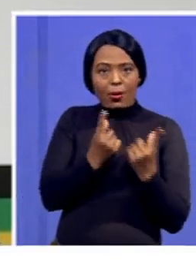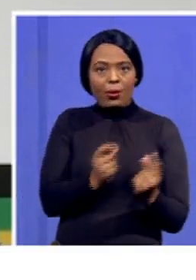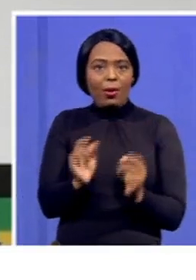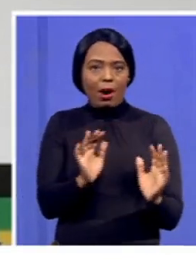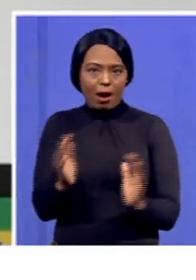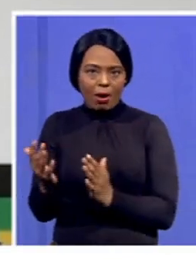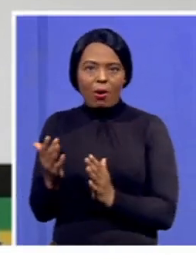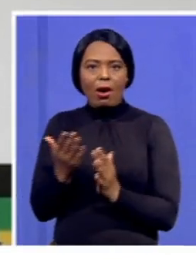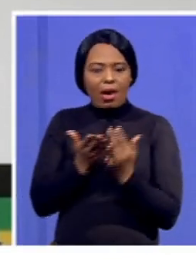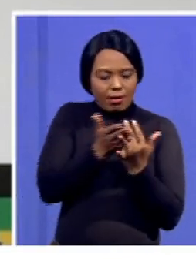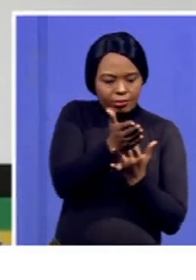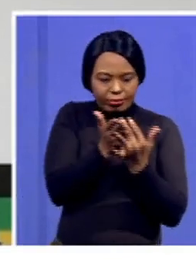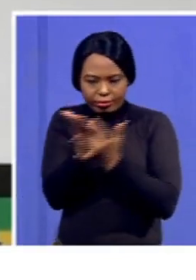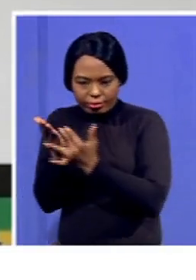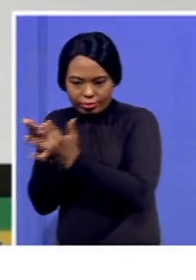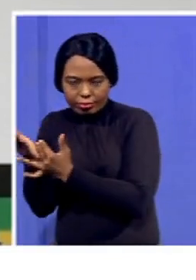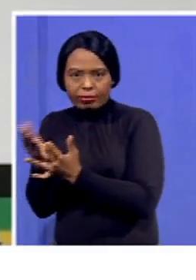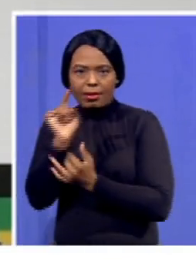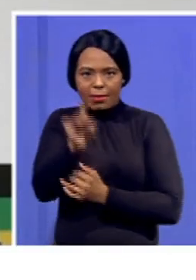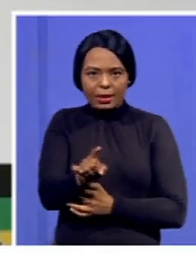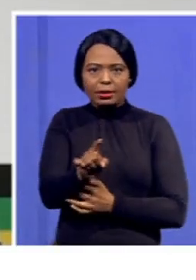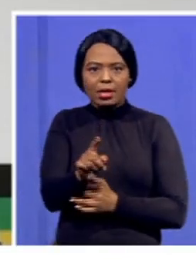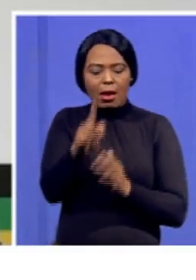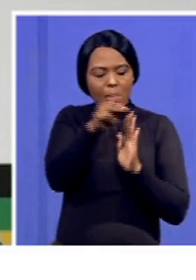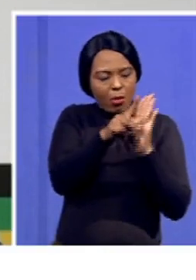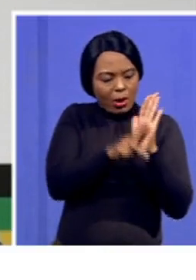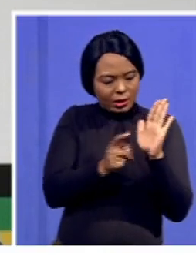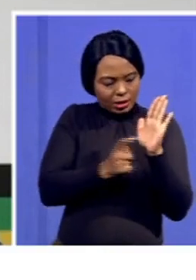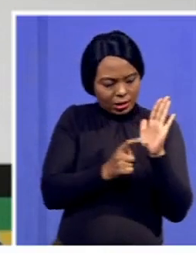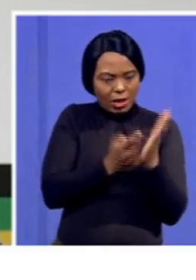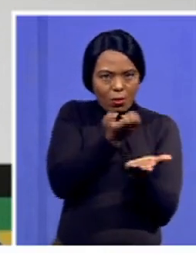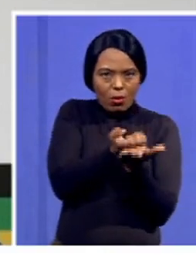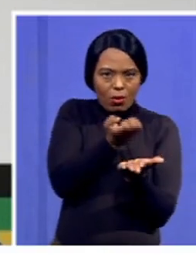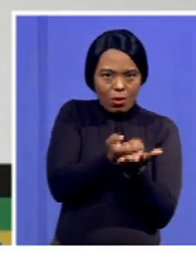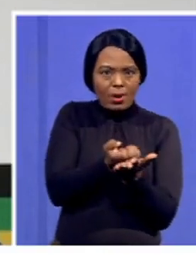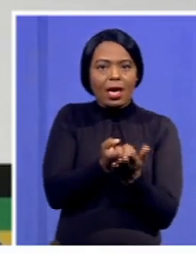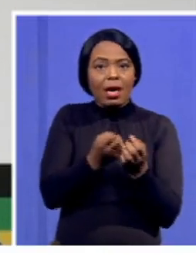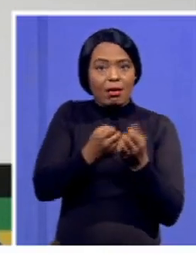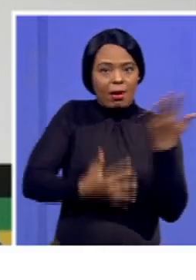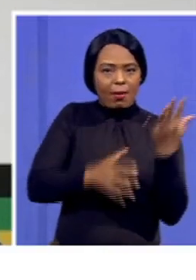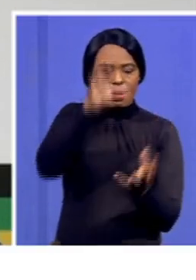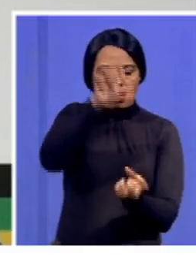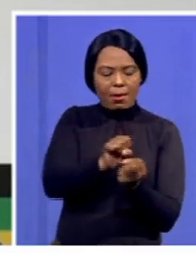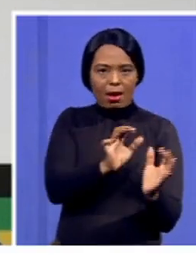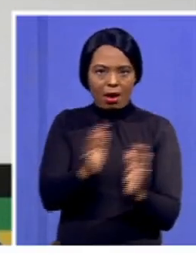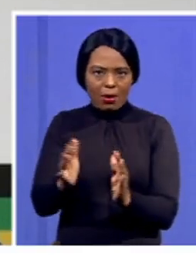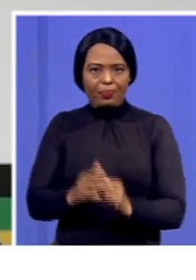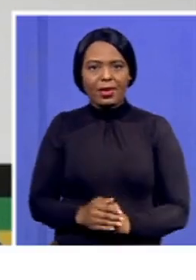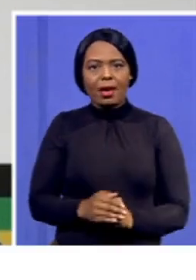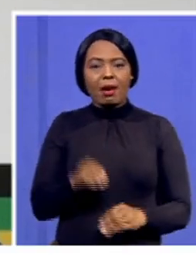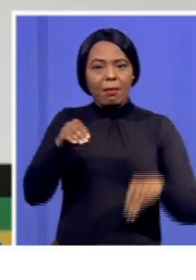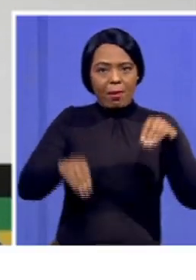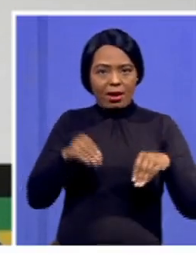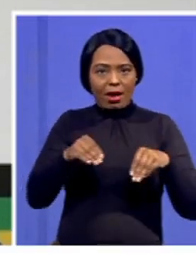Interventions, in terms of economic policies, which are summarised in the following. Within the mineral and energy